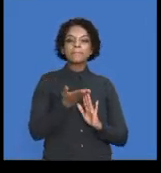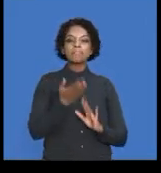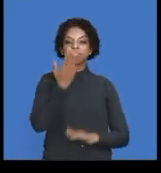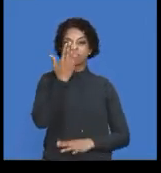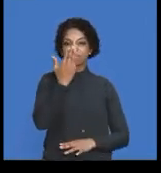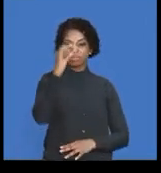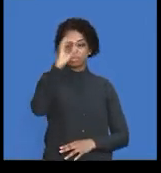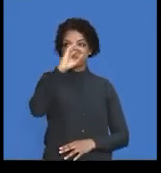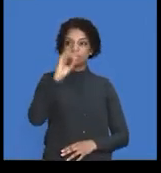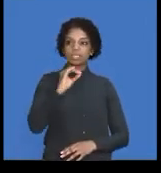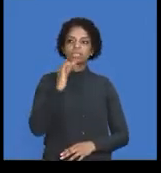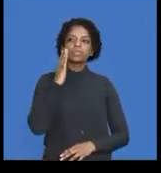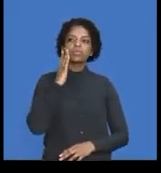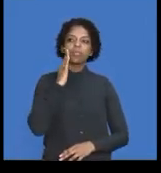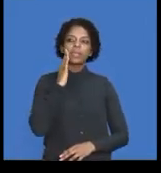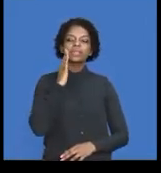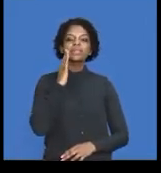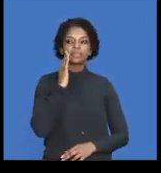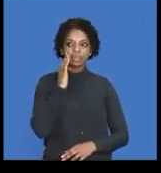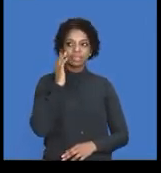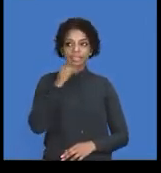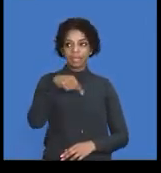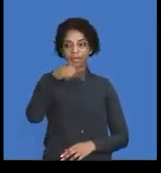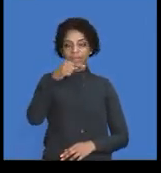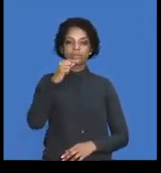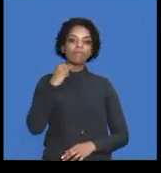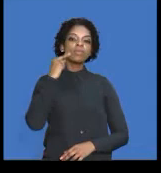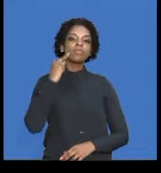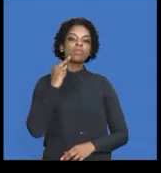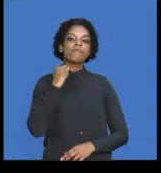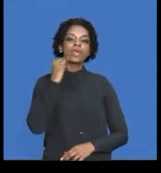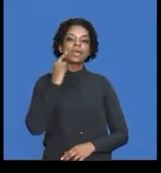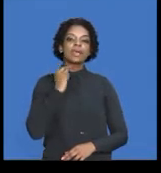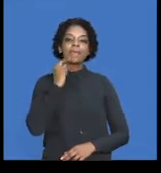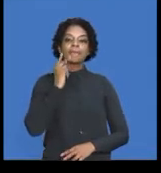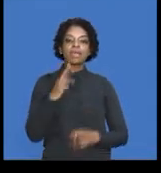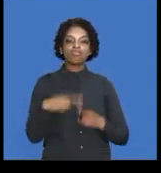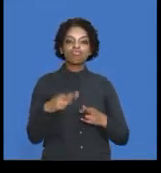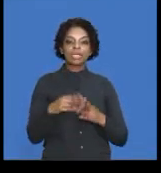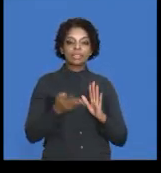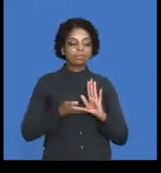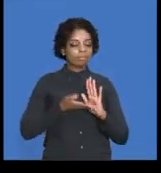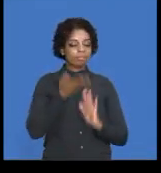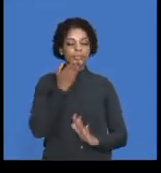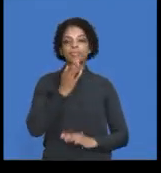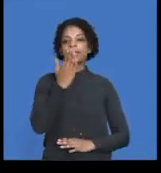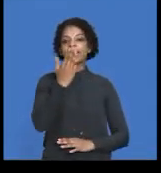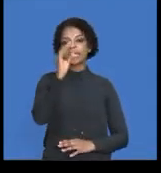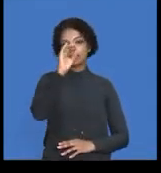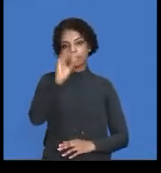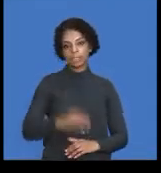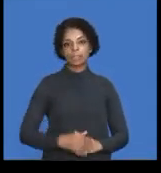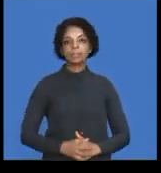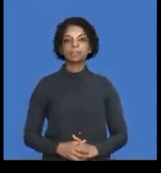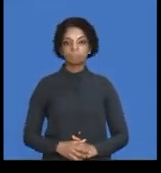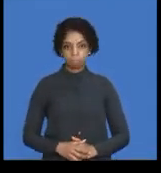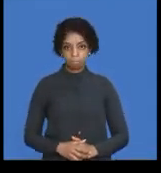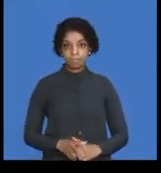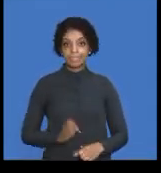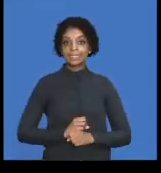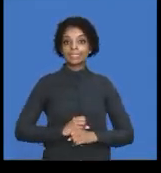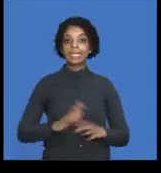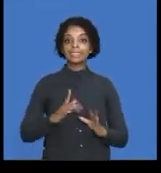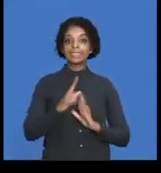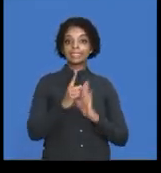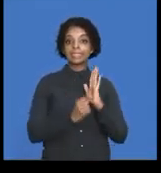when? On the 1st of November. Right. It was increased by 9% on the 1st